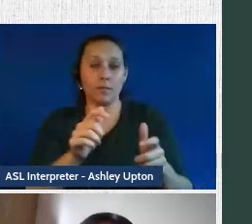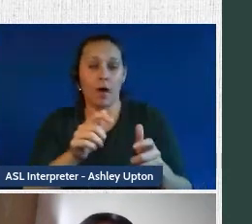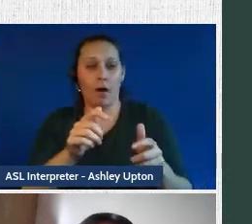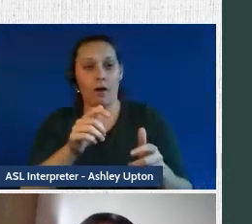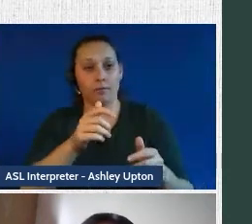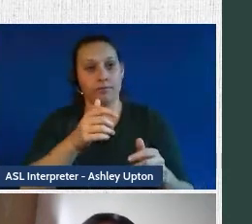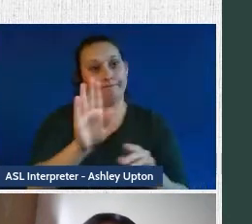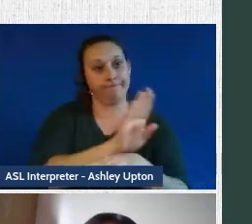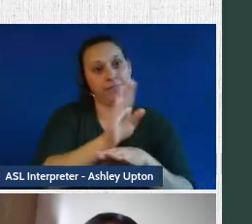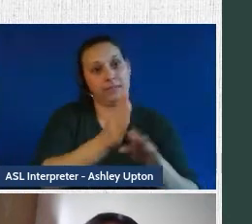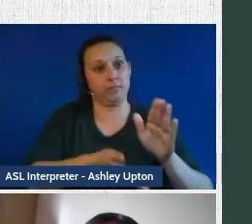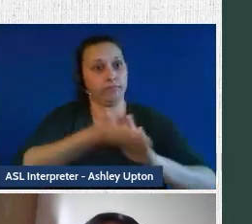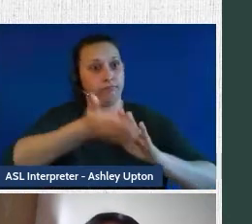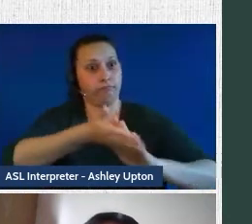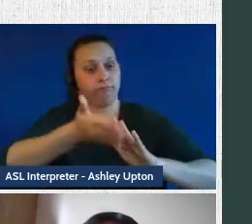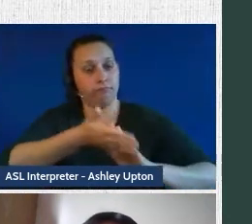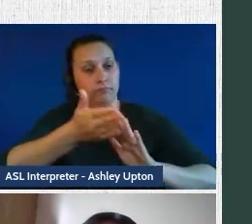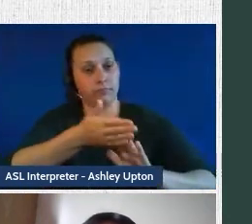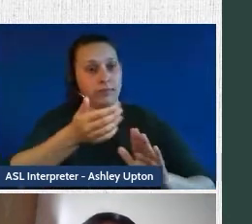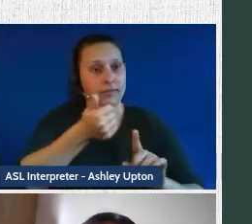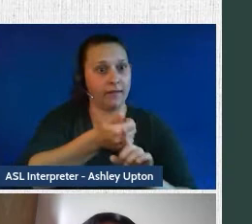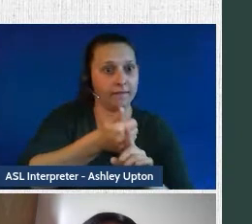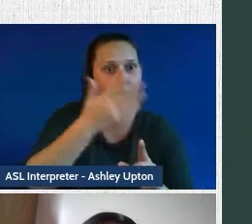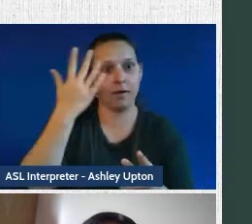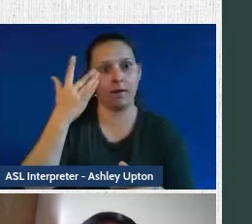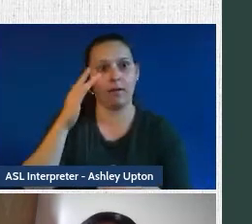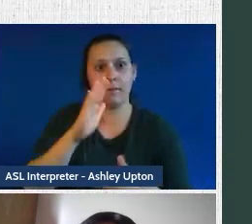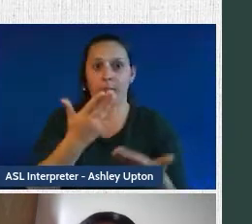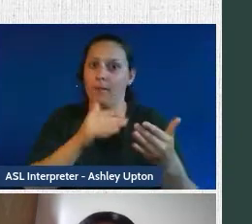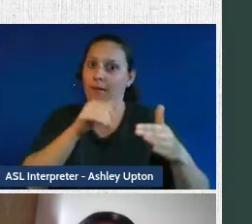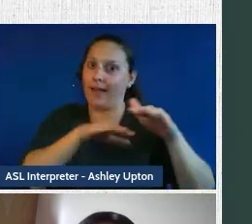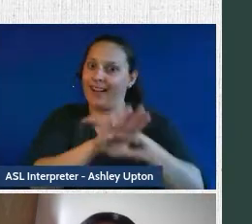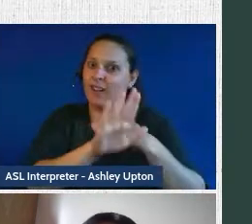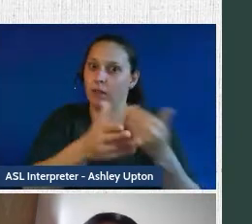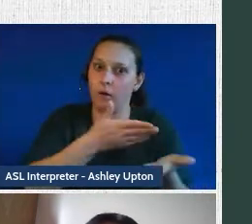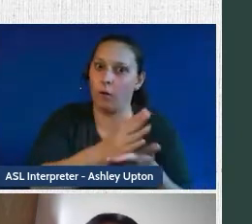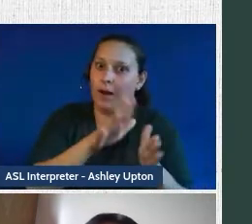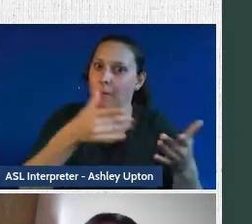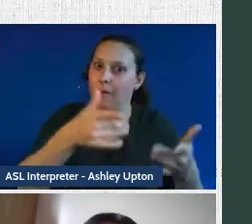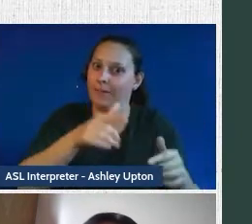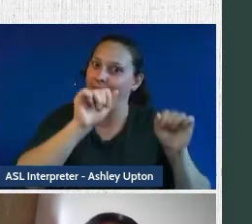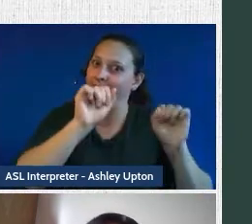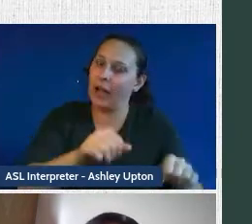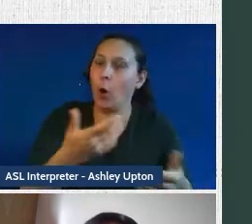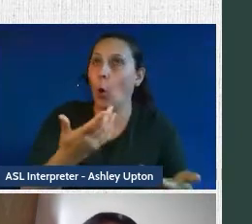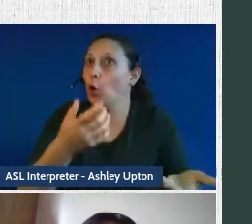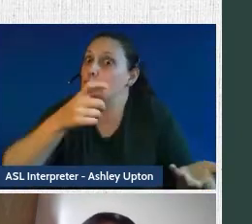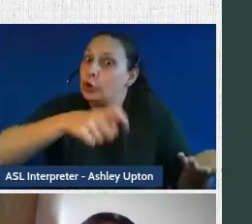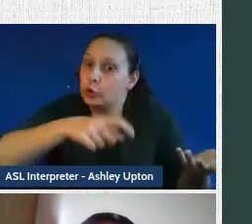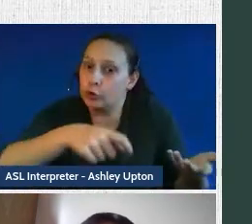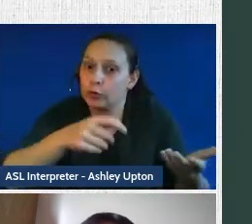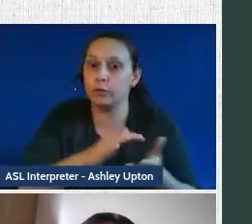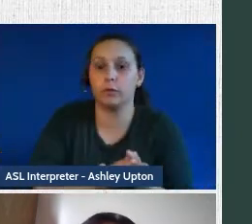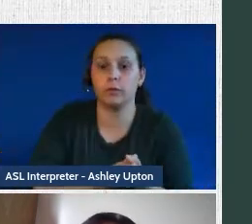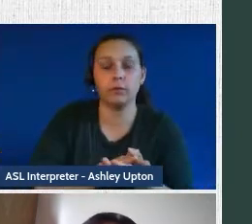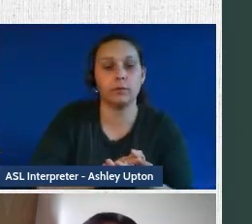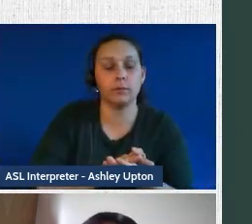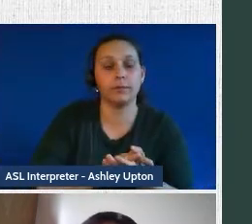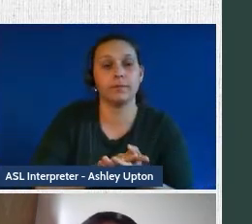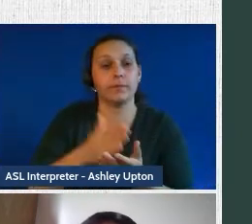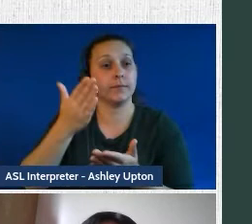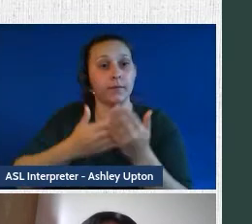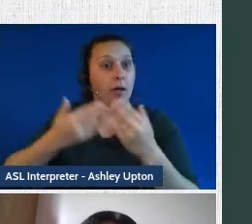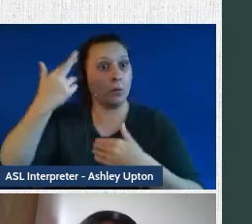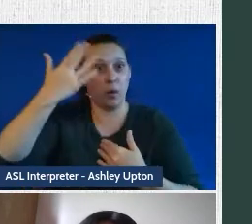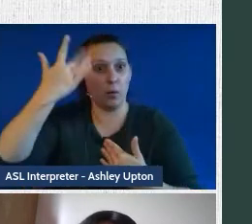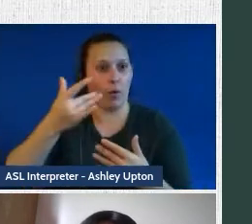they just aren't accessing their trademark rights as much as they could or should be. And some of the main reasons are cost and